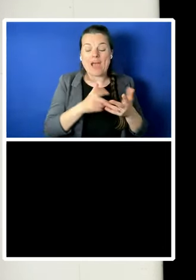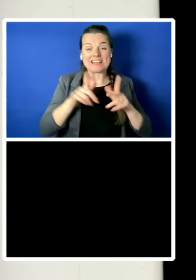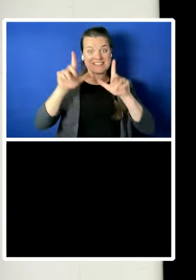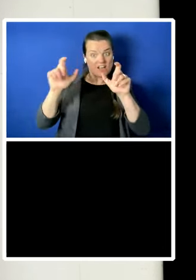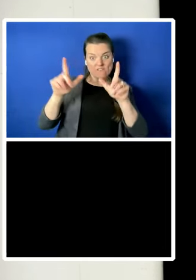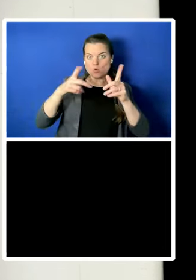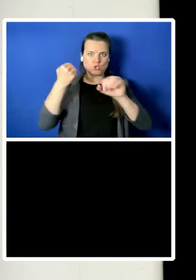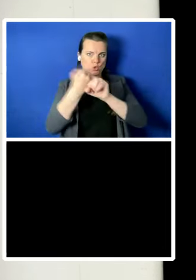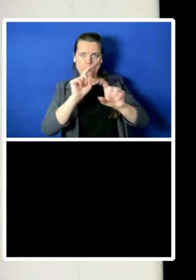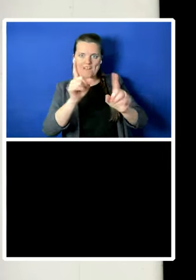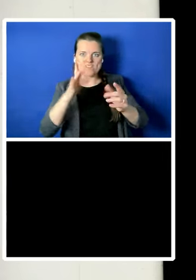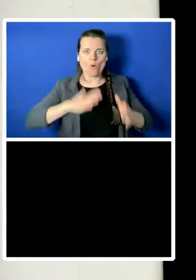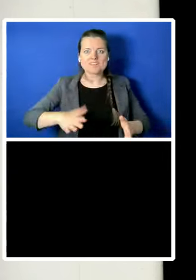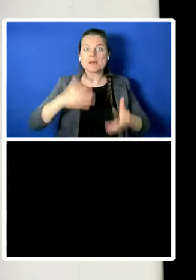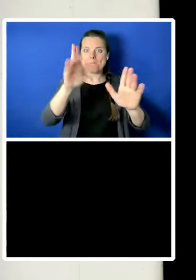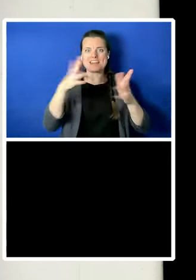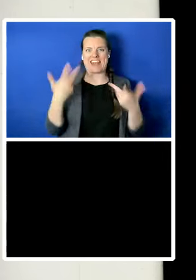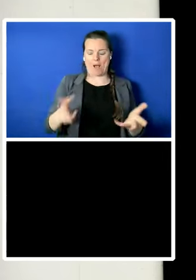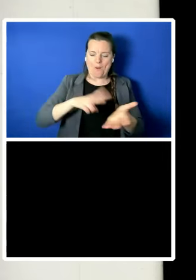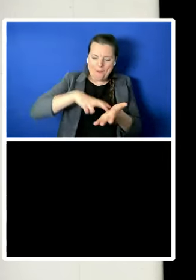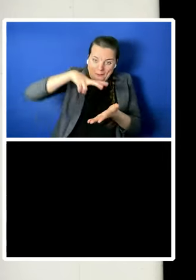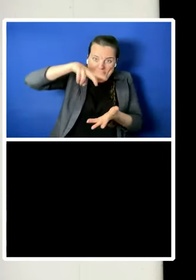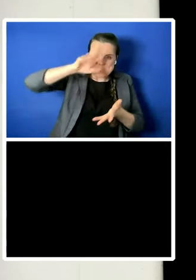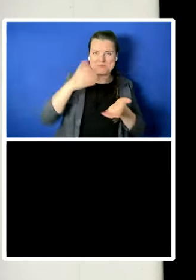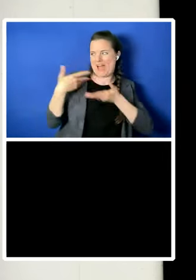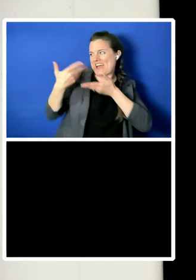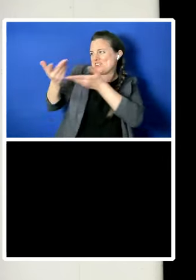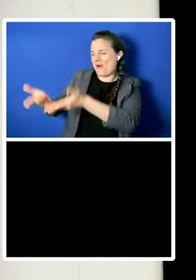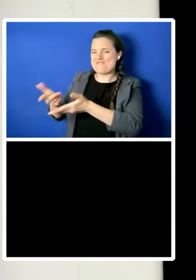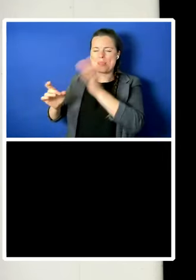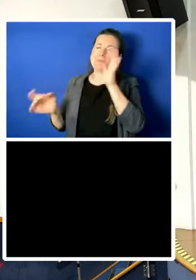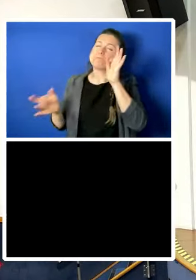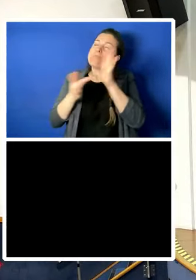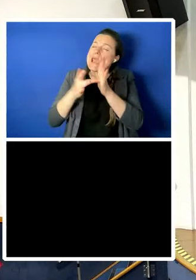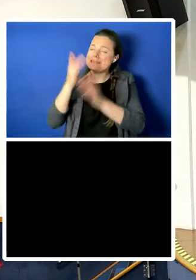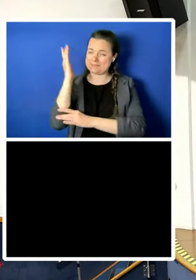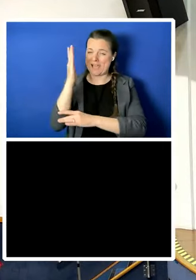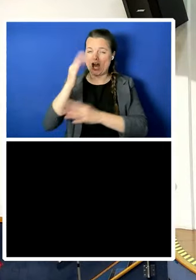delight now to hand over to our main speaker, Shami Chakrabarti. Thank